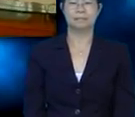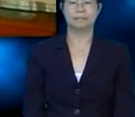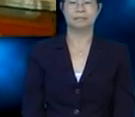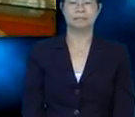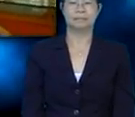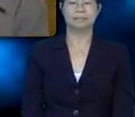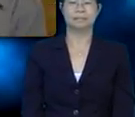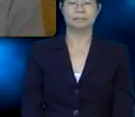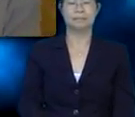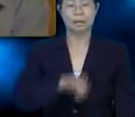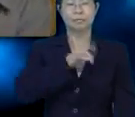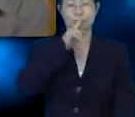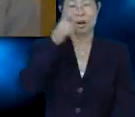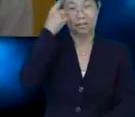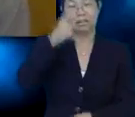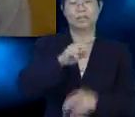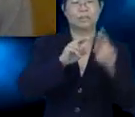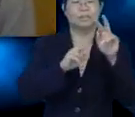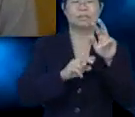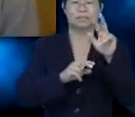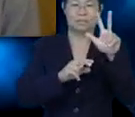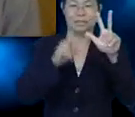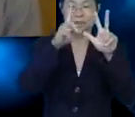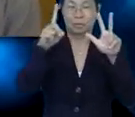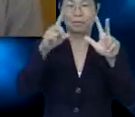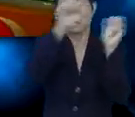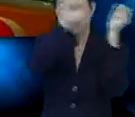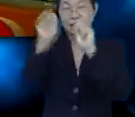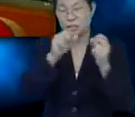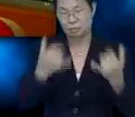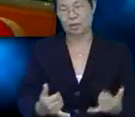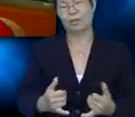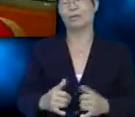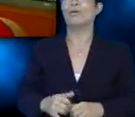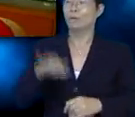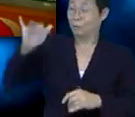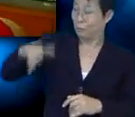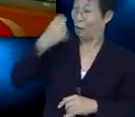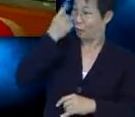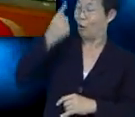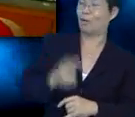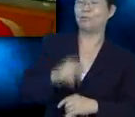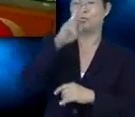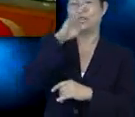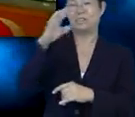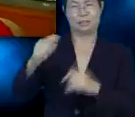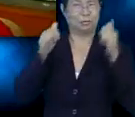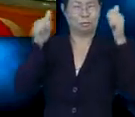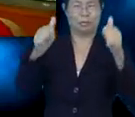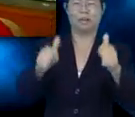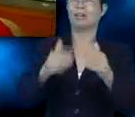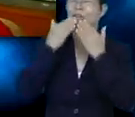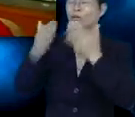constituent It So I'm sure you understand three-dimensional shapes now. Oh yes, the VCD was great. Thank you so